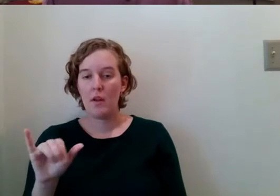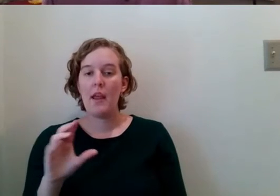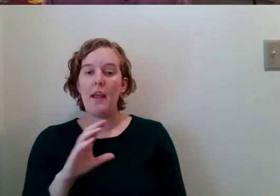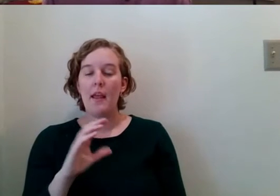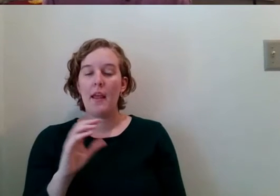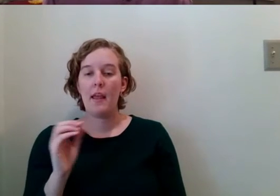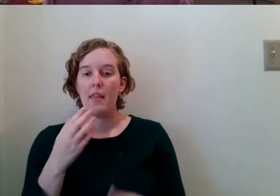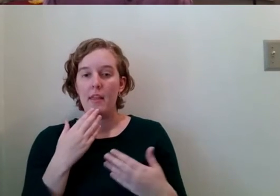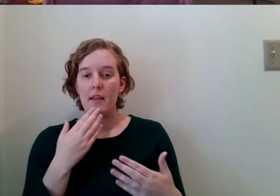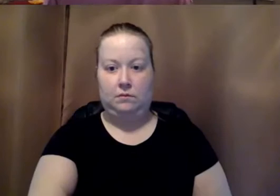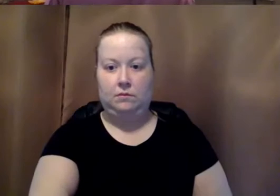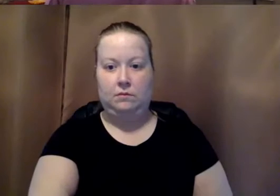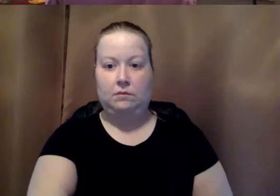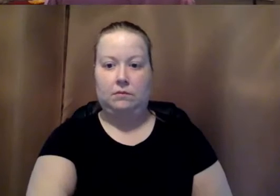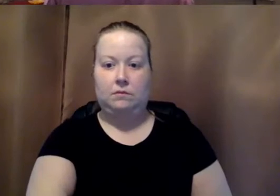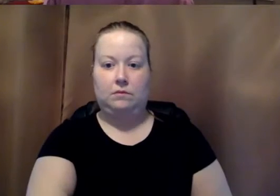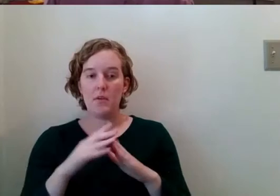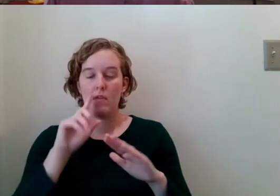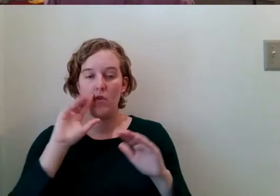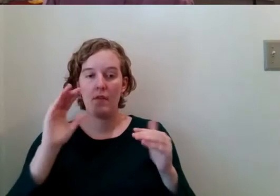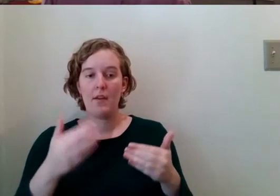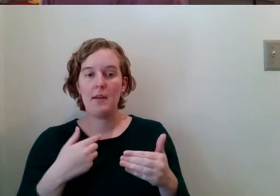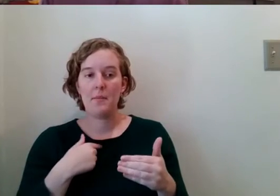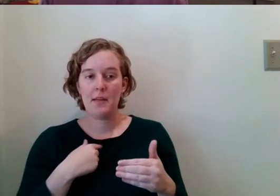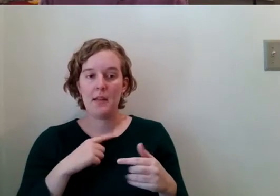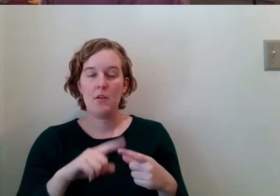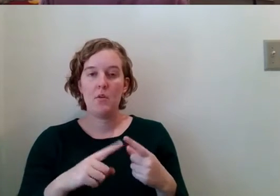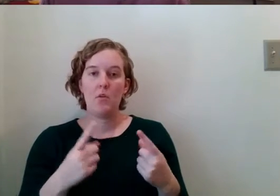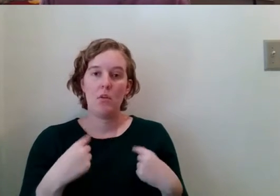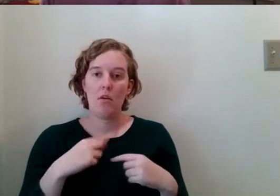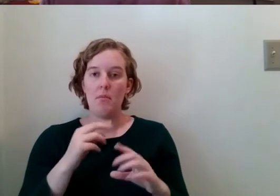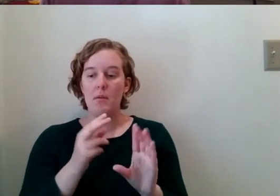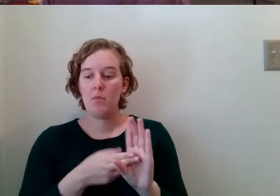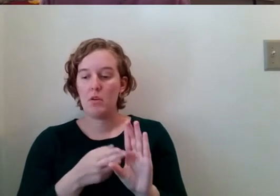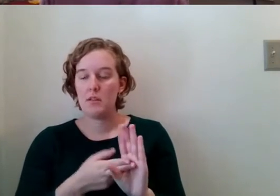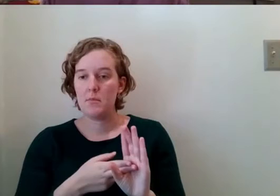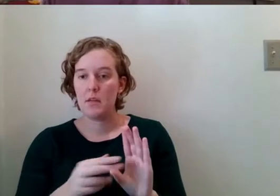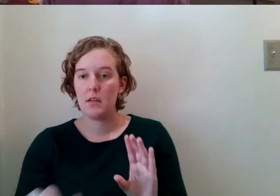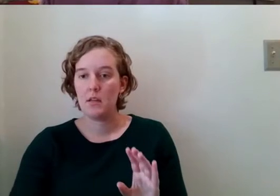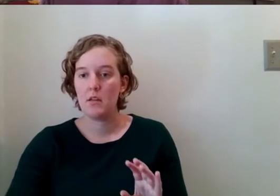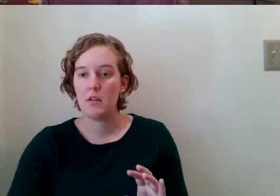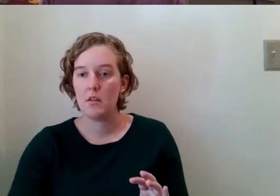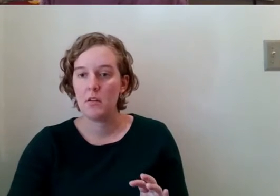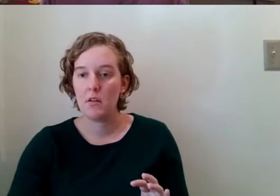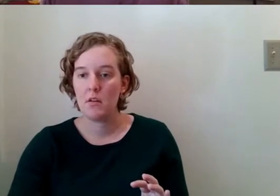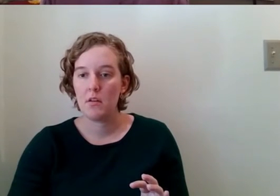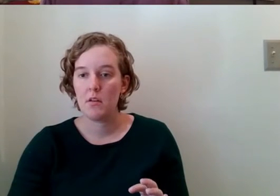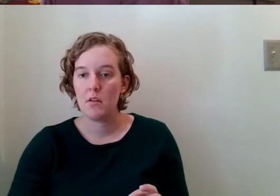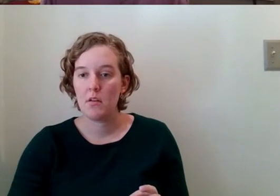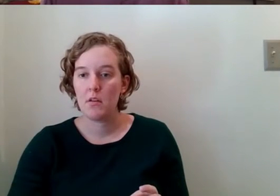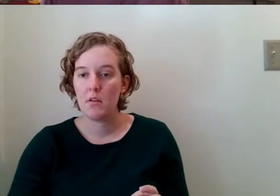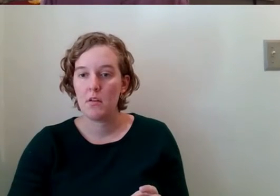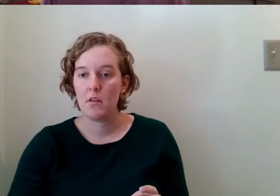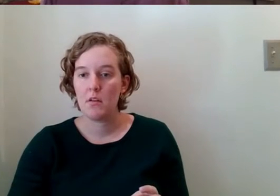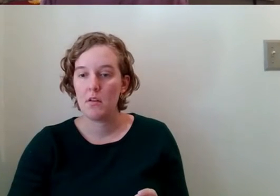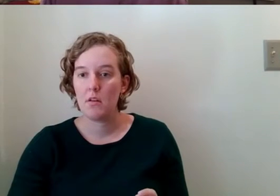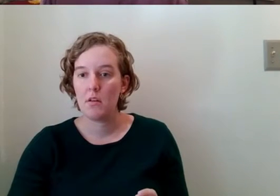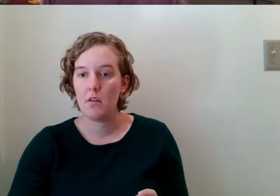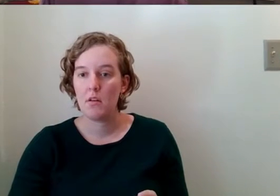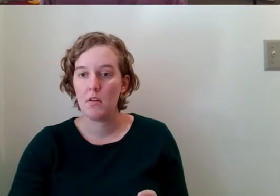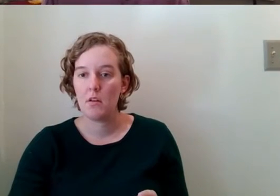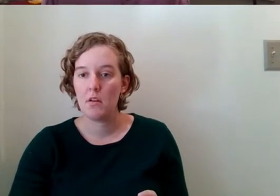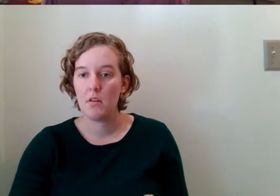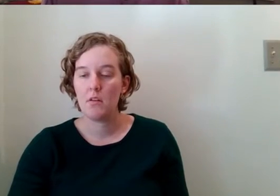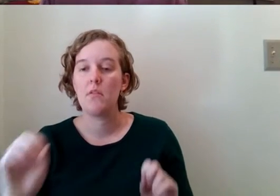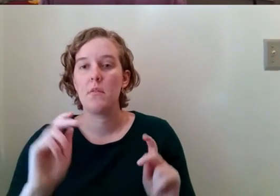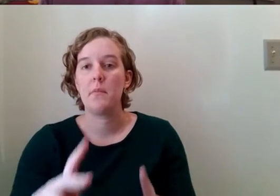community for inviting me to be here and to participate. I've been thoroughly enjoying the conversations and interactions and